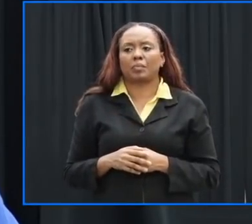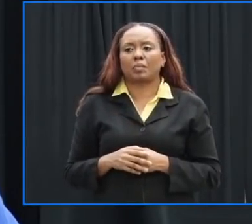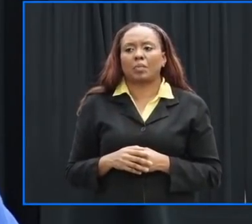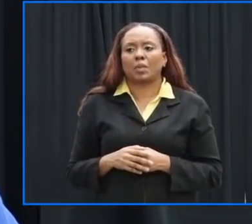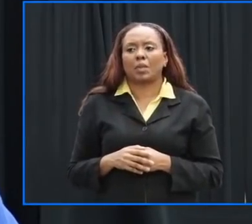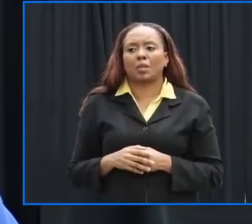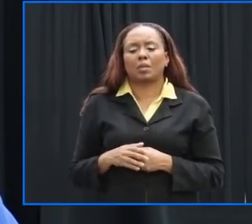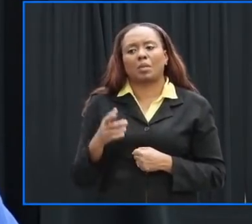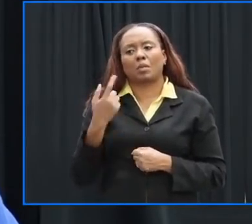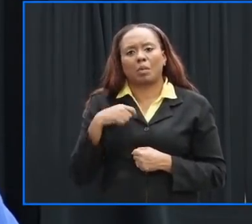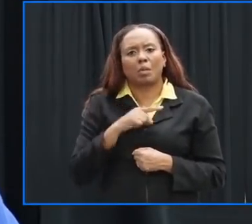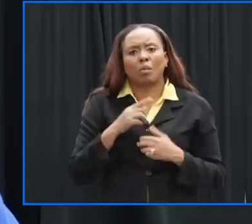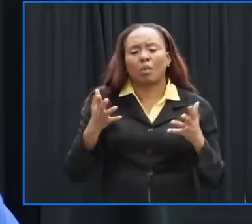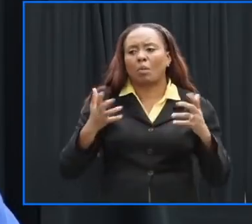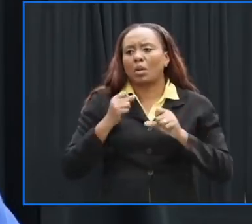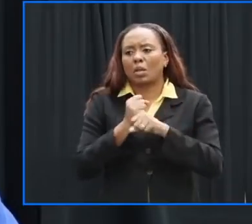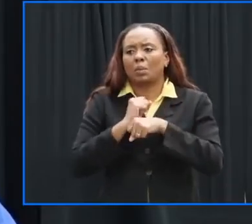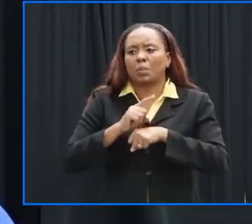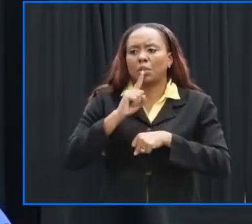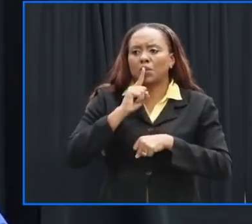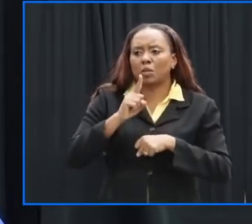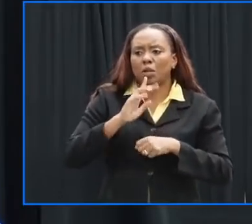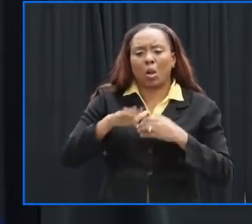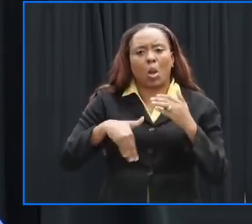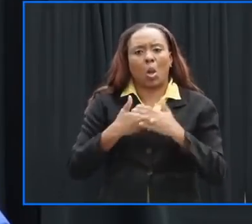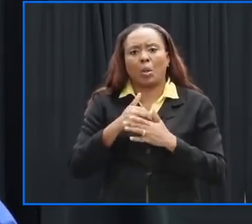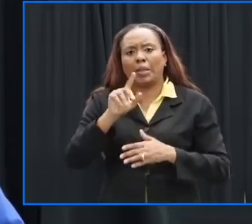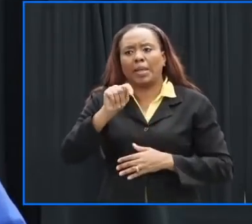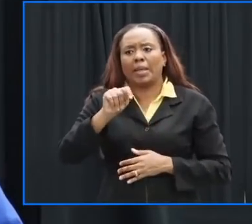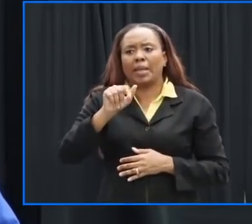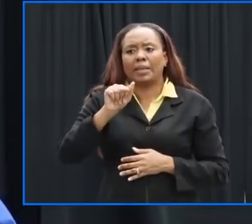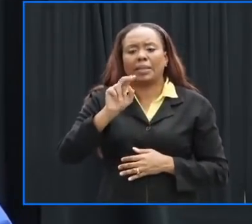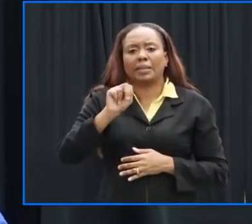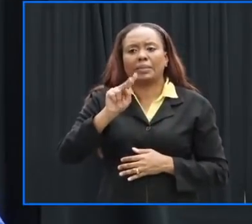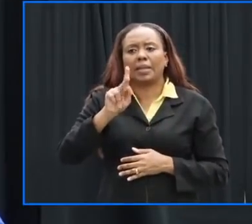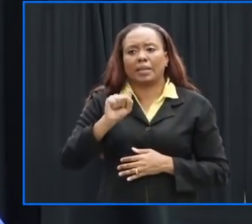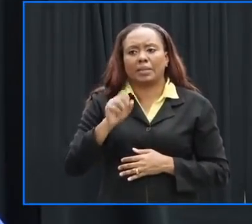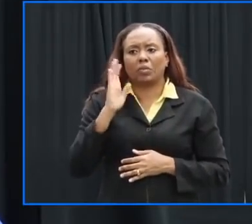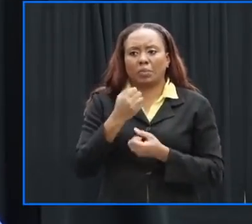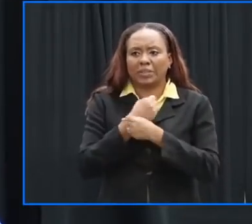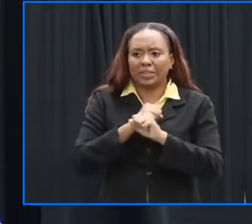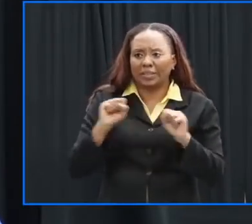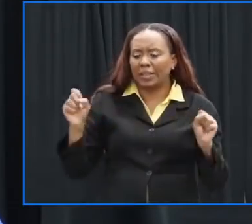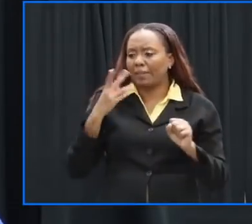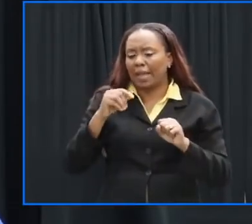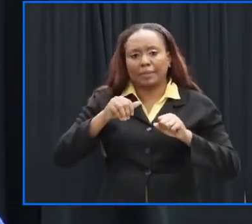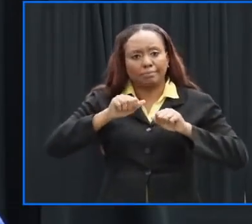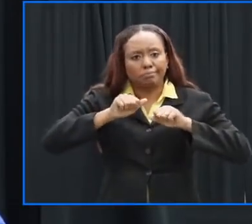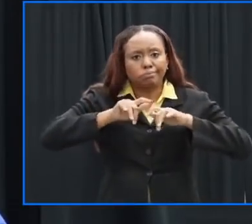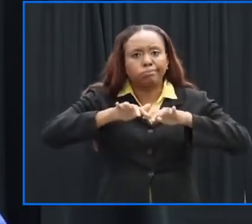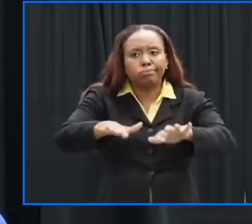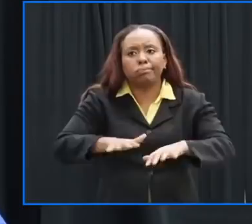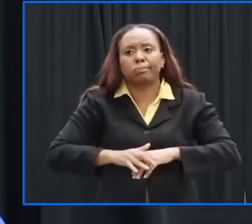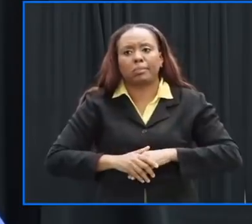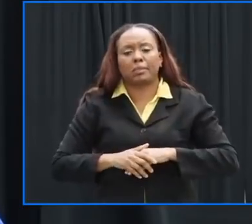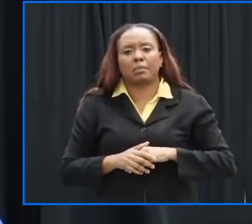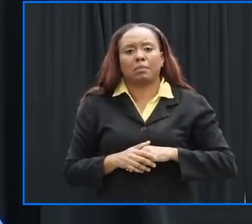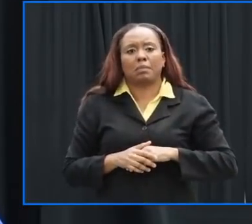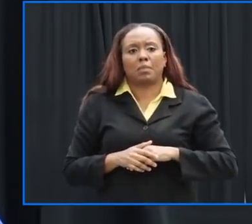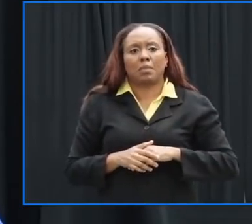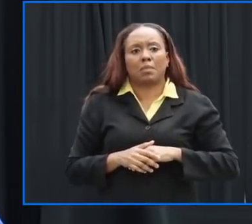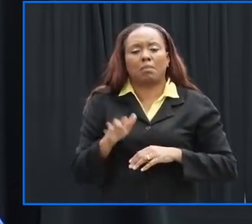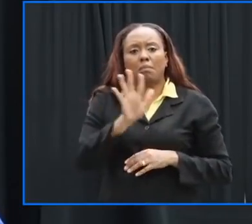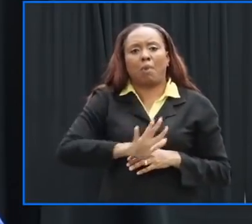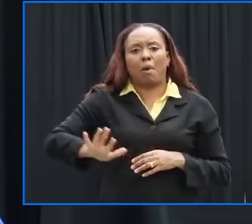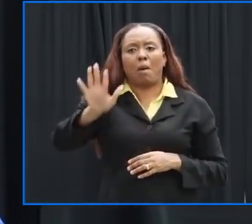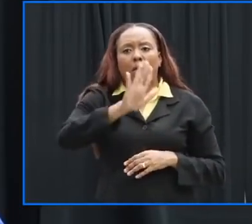as much as we possibly can and then those tankers will be secured and deployed in a number of areas the predetermined